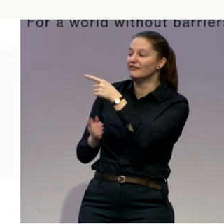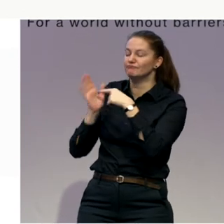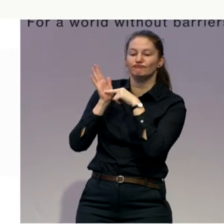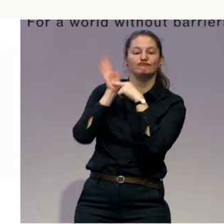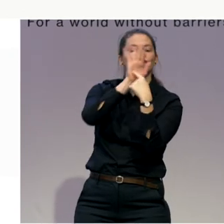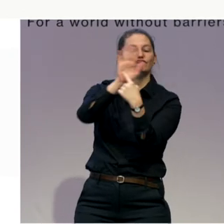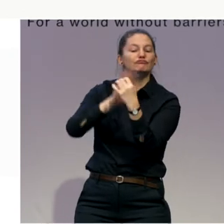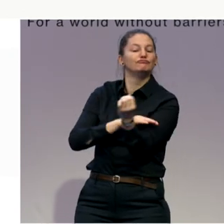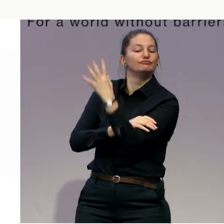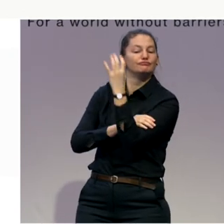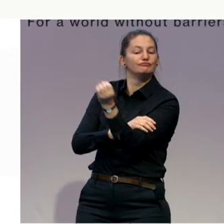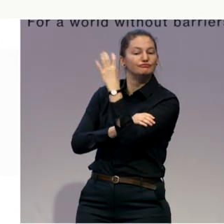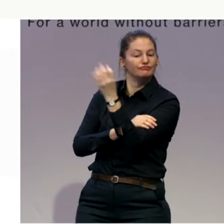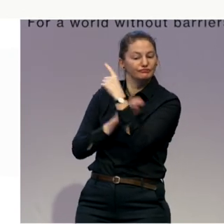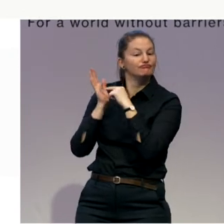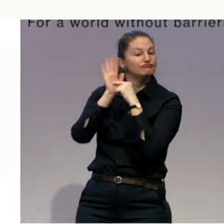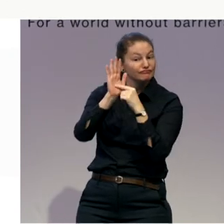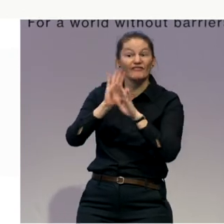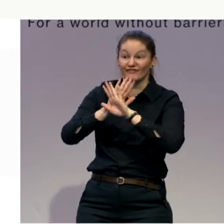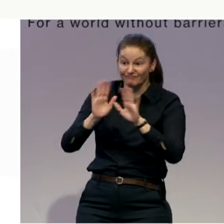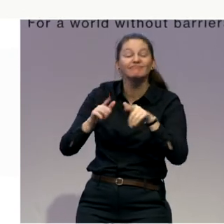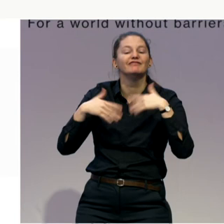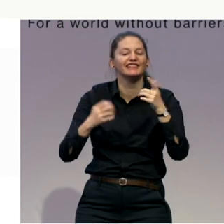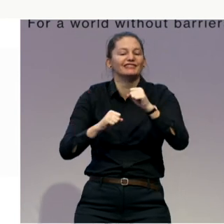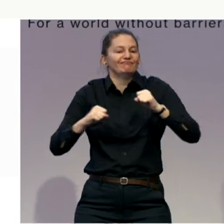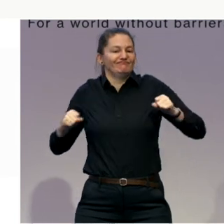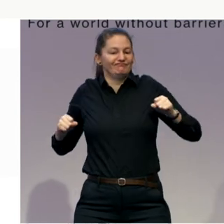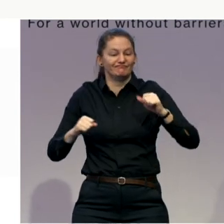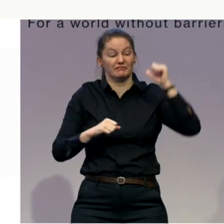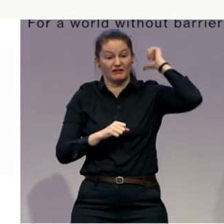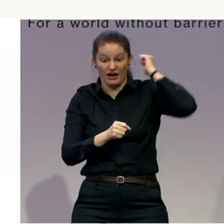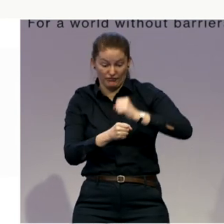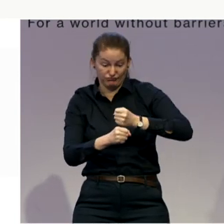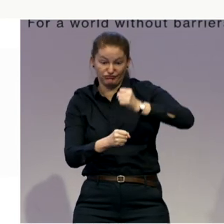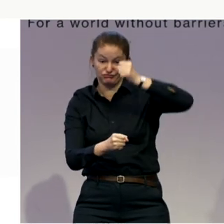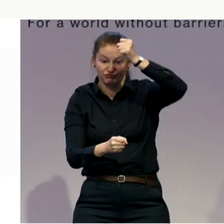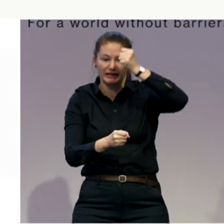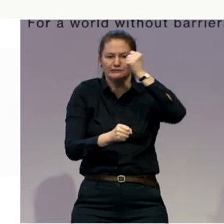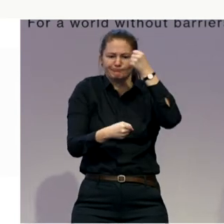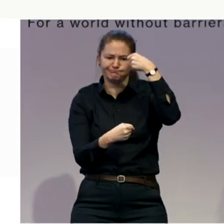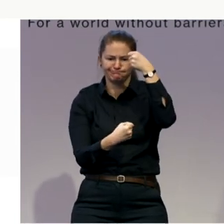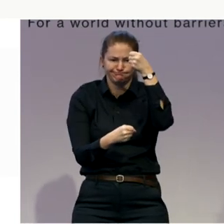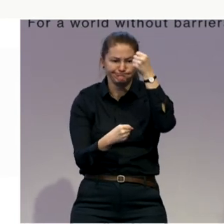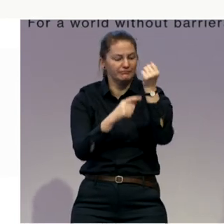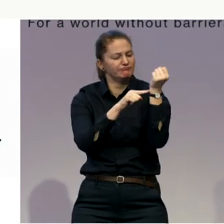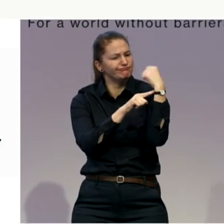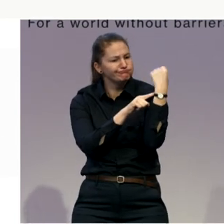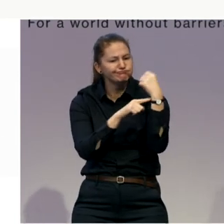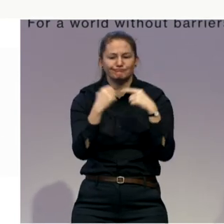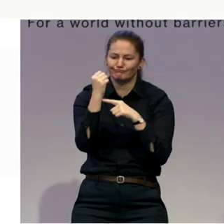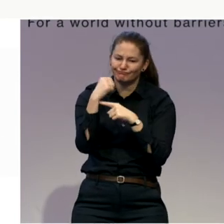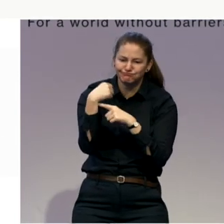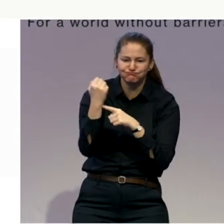spines and our necks and our bodies so that we fully come into the room for this last day of the conference. So